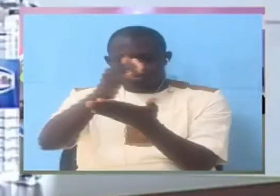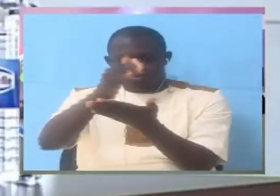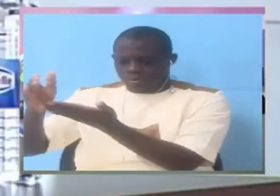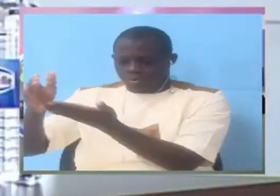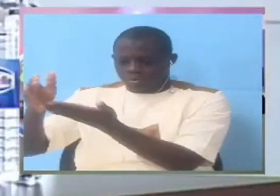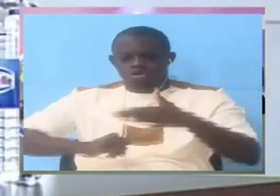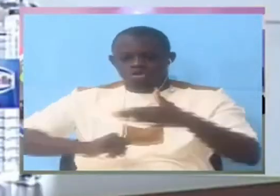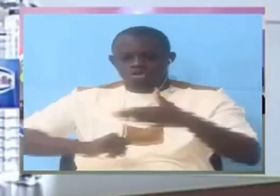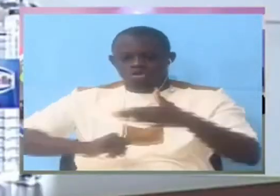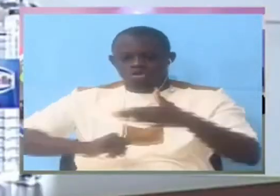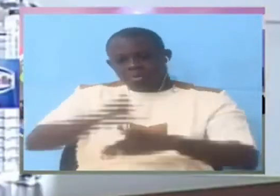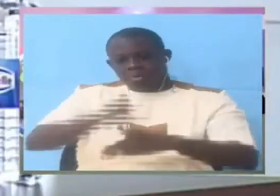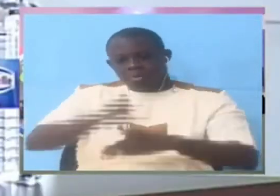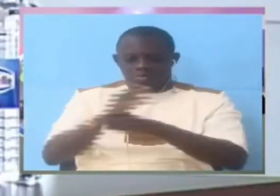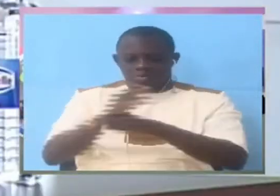when